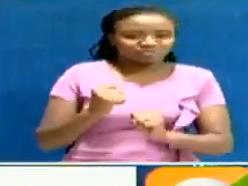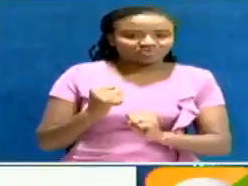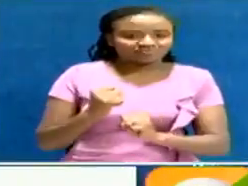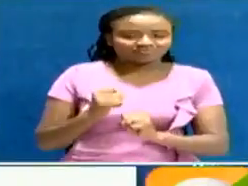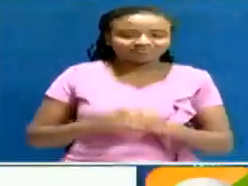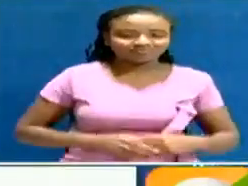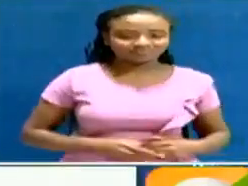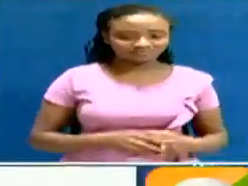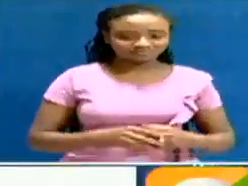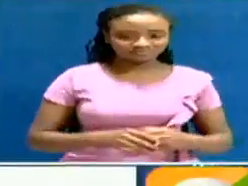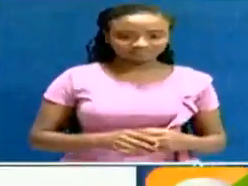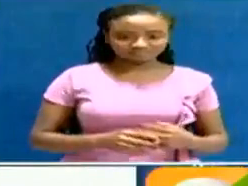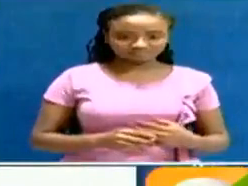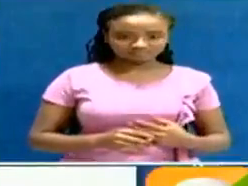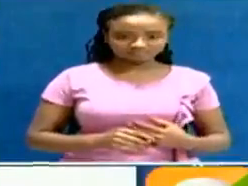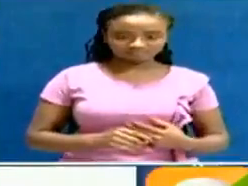constituency as a whole.